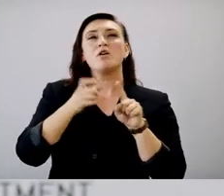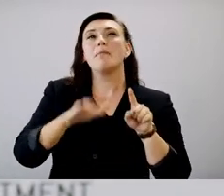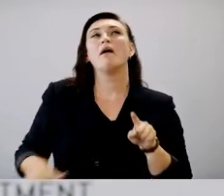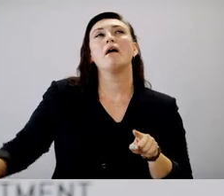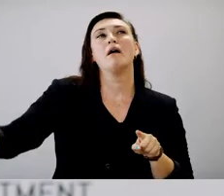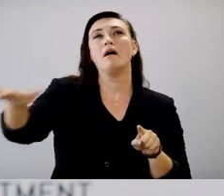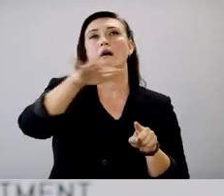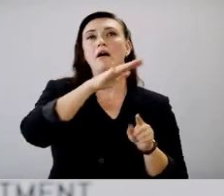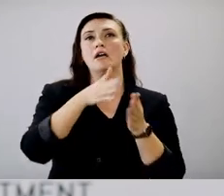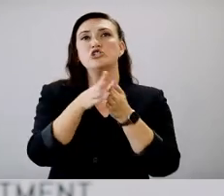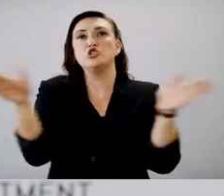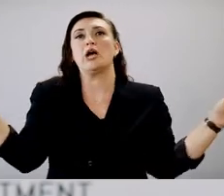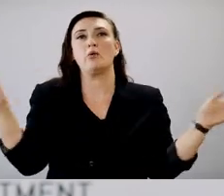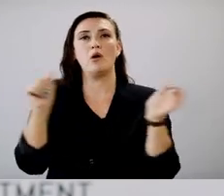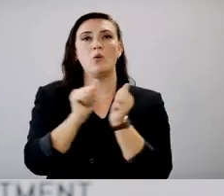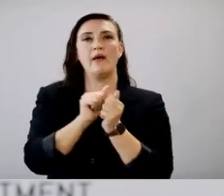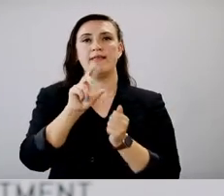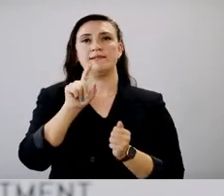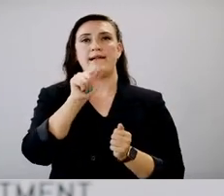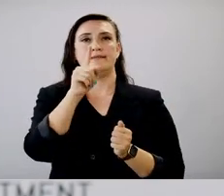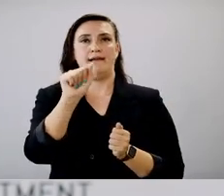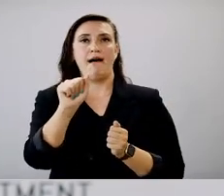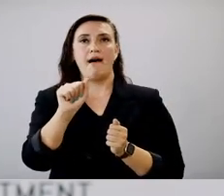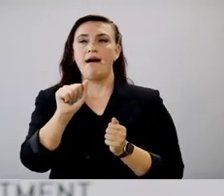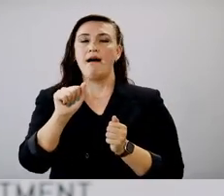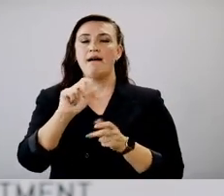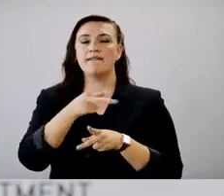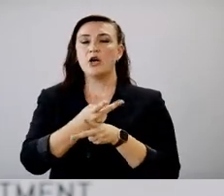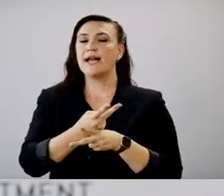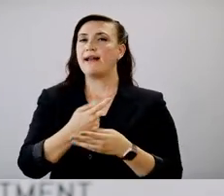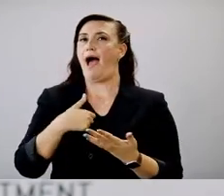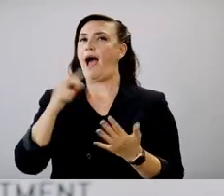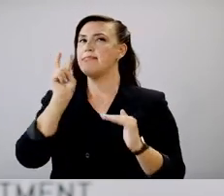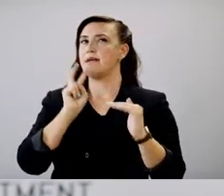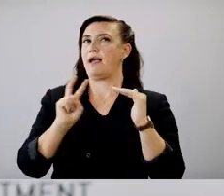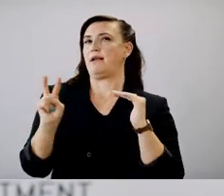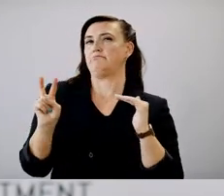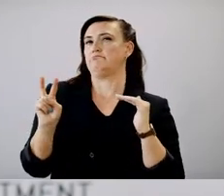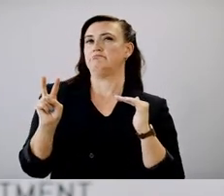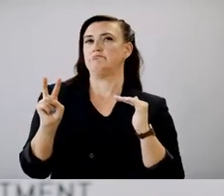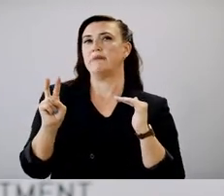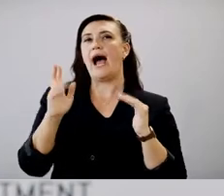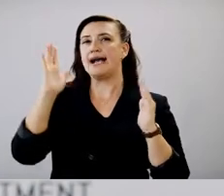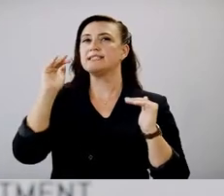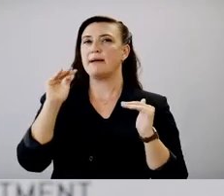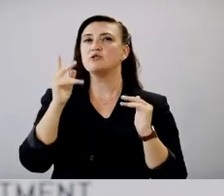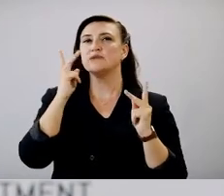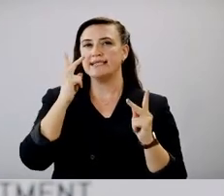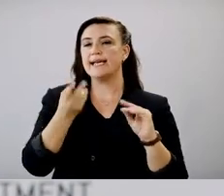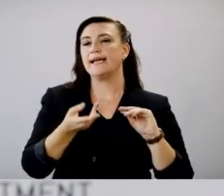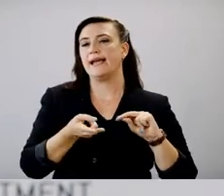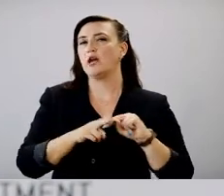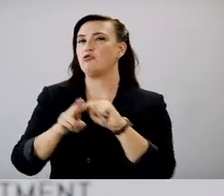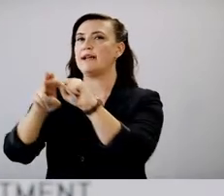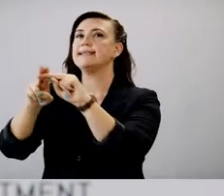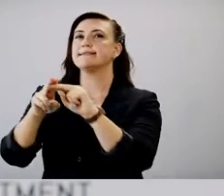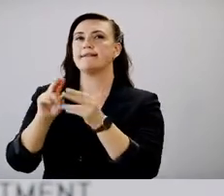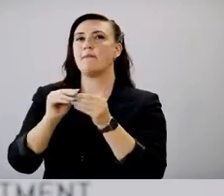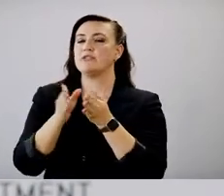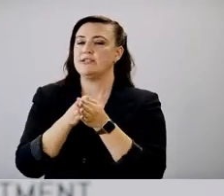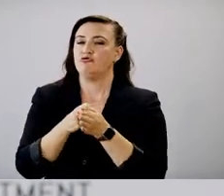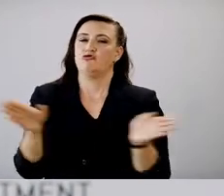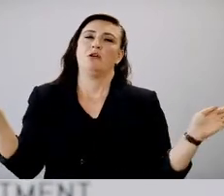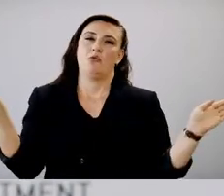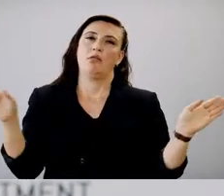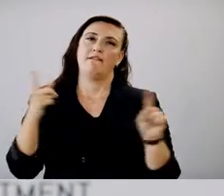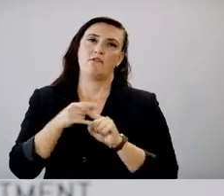the, the Delta variant, my, uh, anticipate, my, I, I would expect us to continue to see increases in cases for